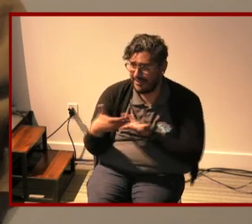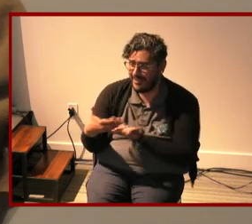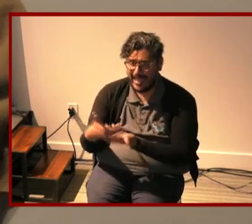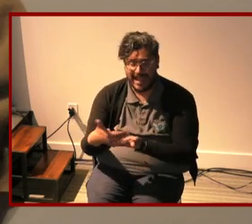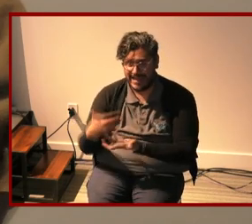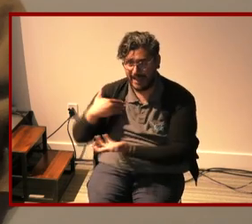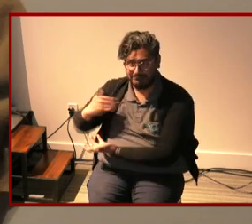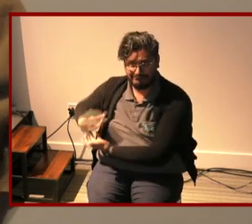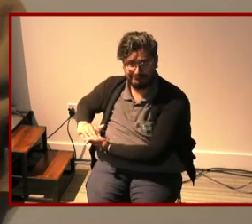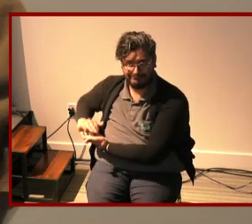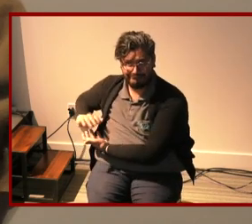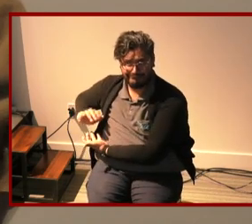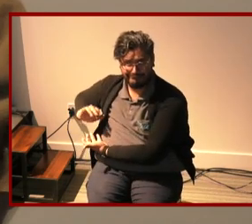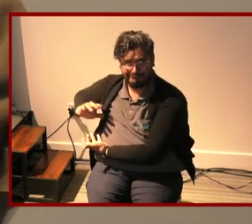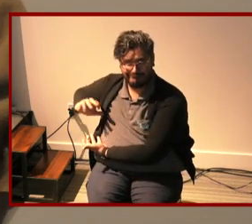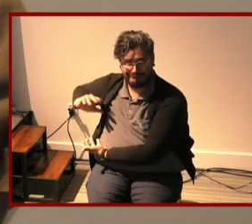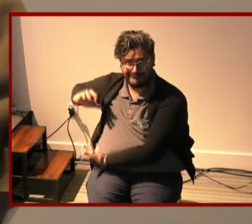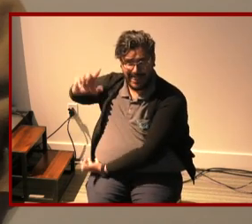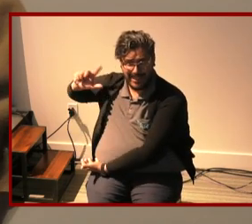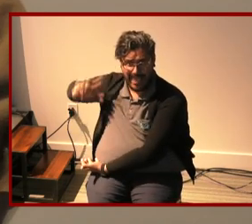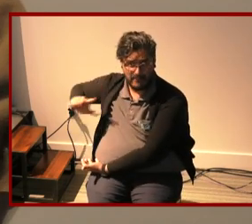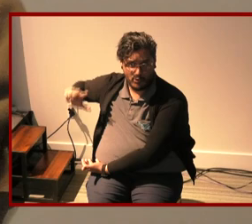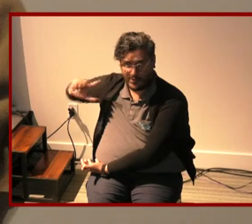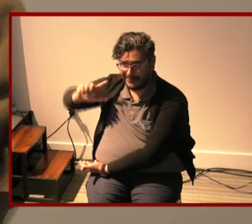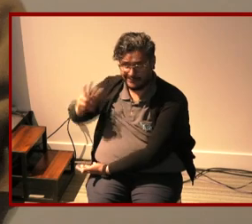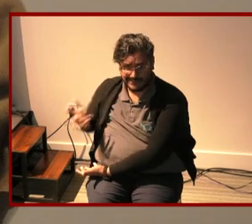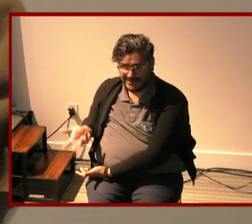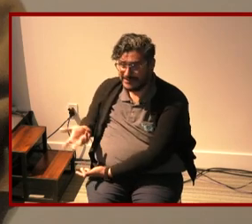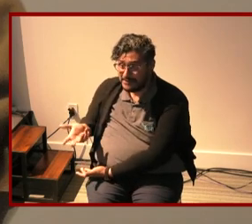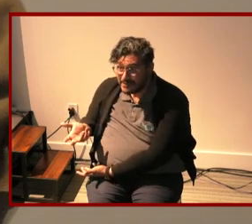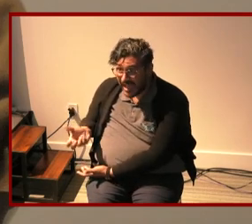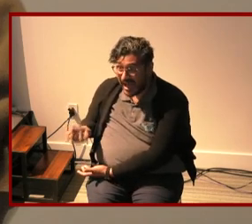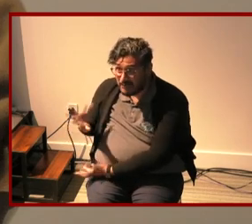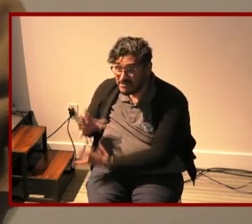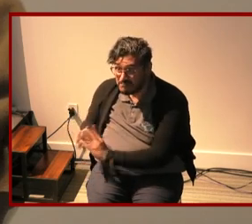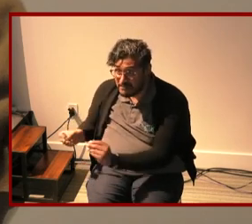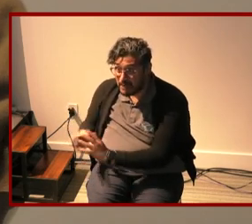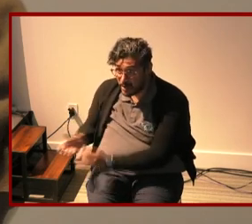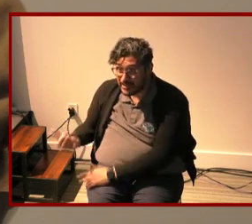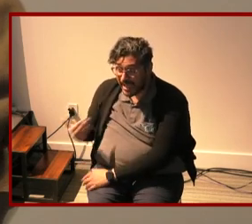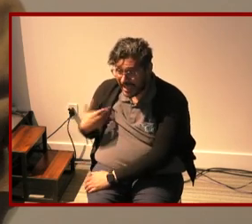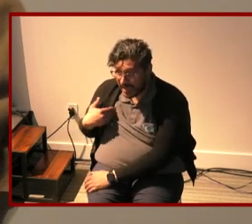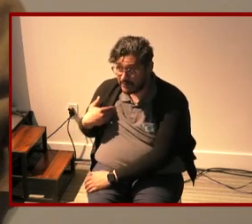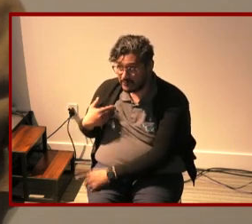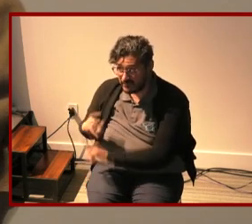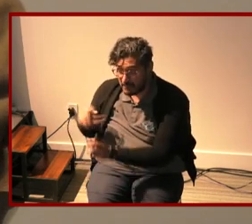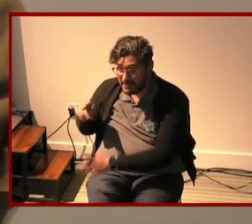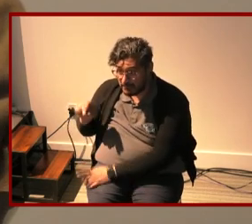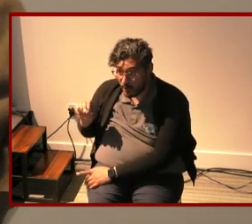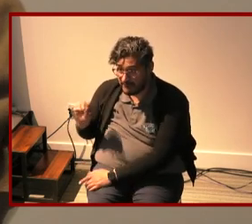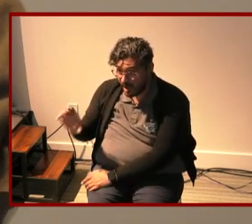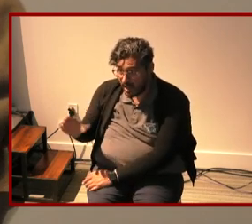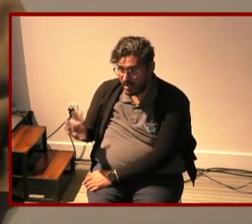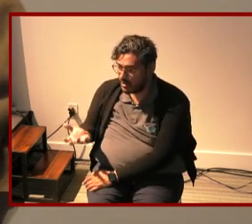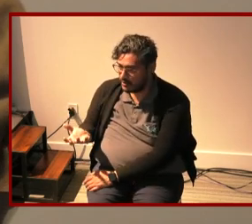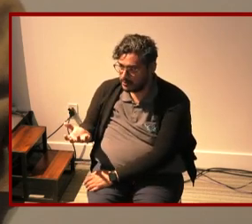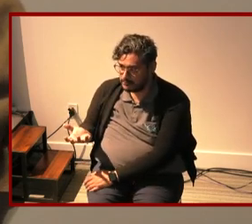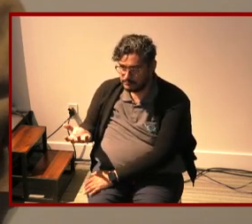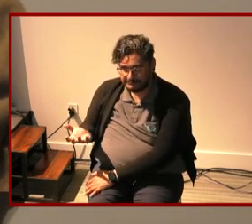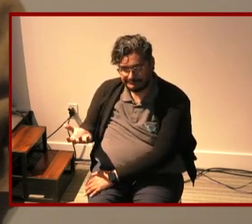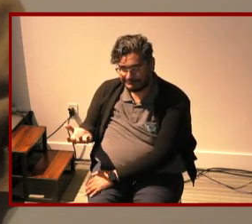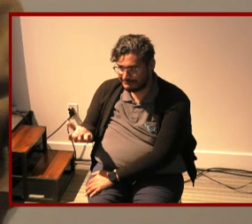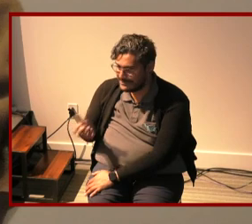ridiculous zotero library the numbers of memoirs written by families of color does not seem to